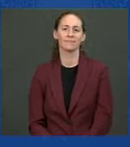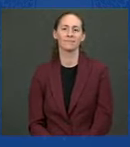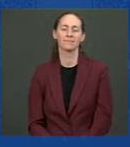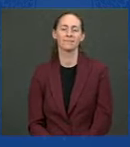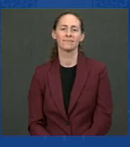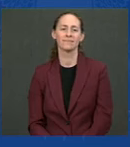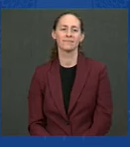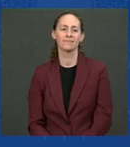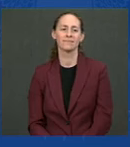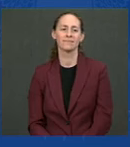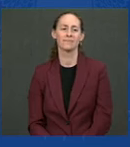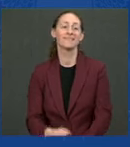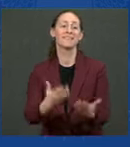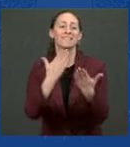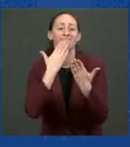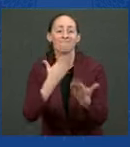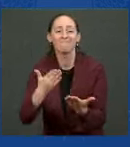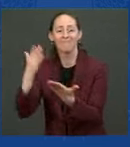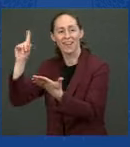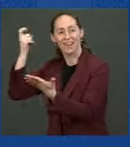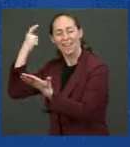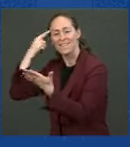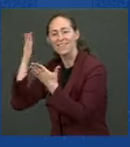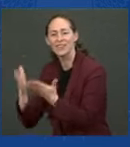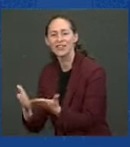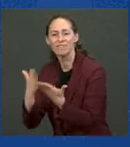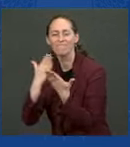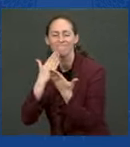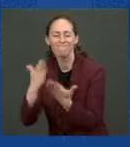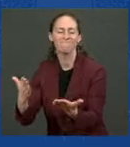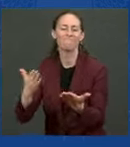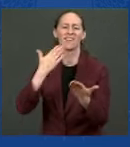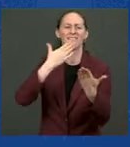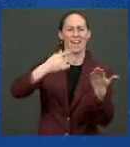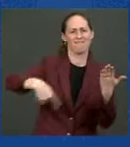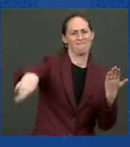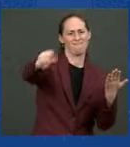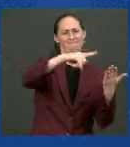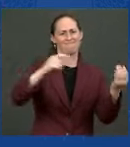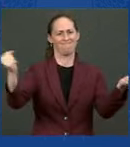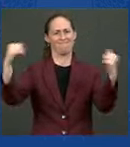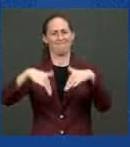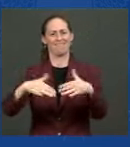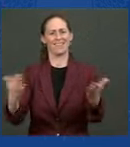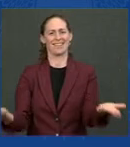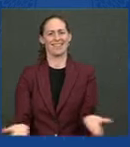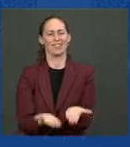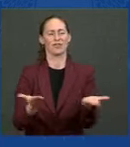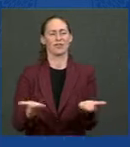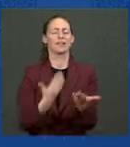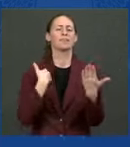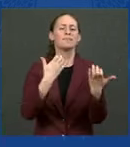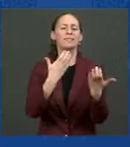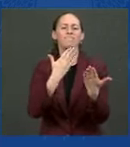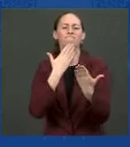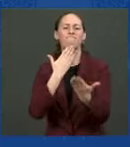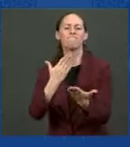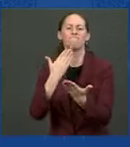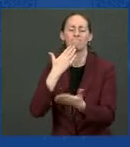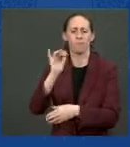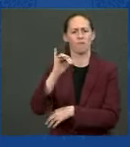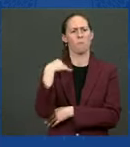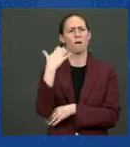Thank you, Governor, and thank you all for being here. And I want to give a hearty thanks to our members of the Federal